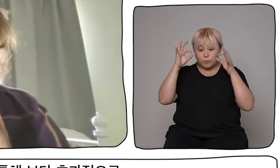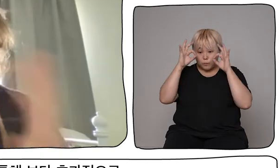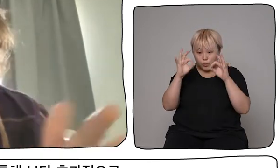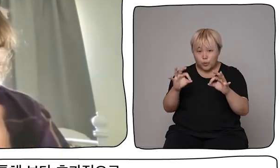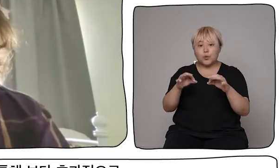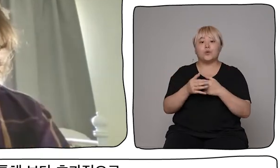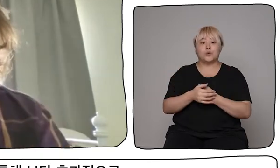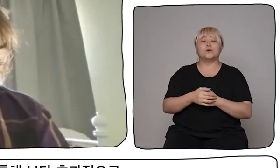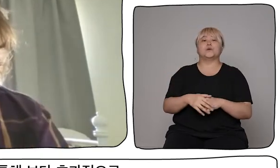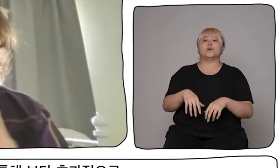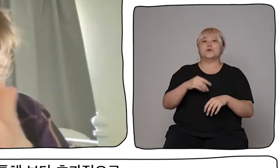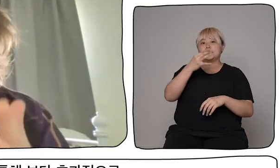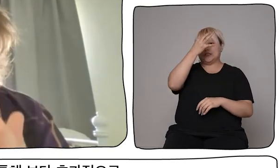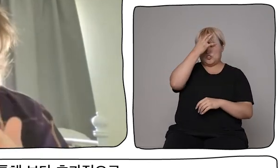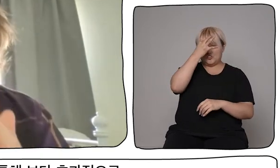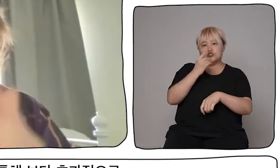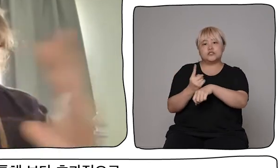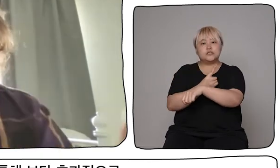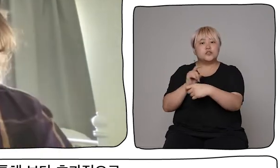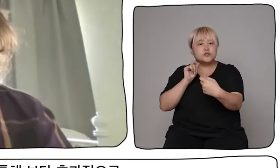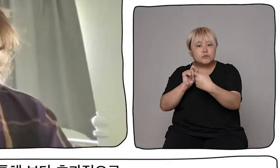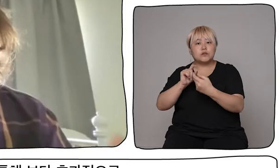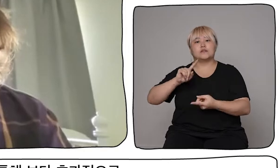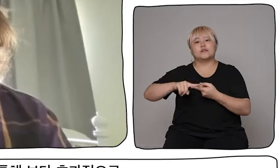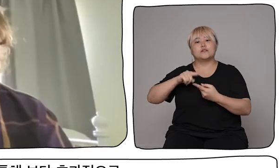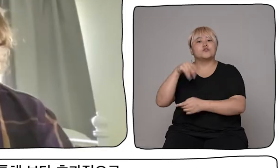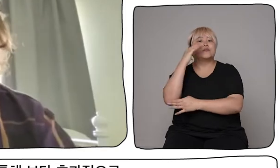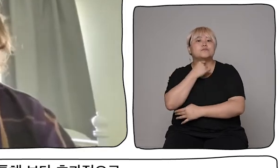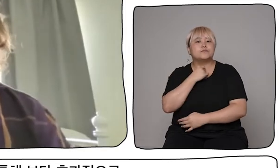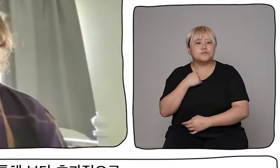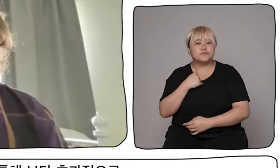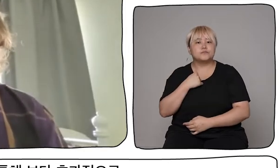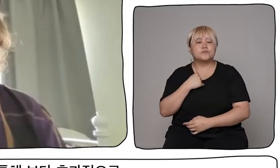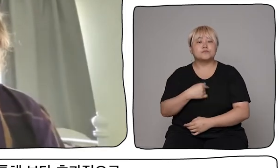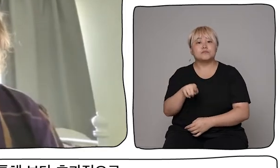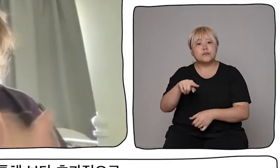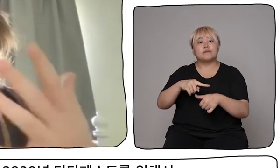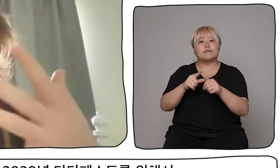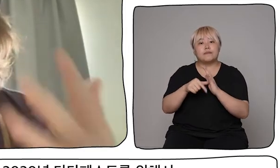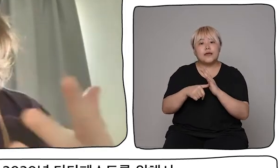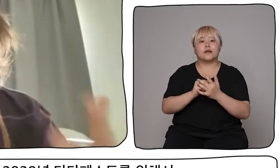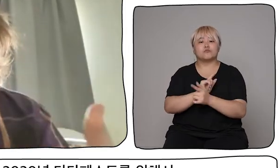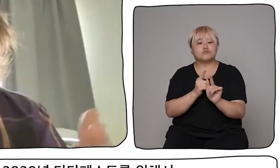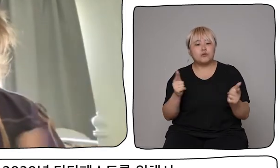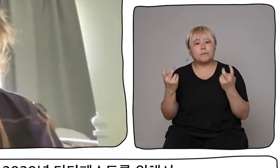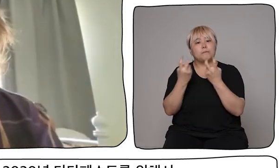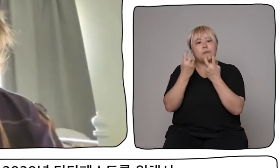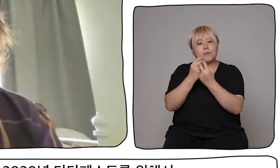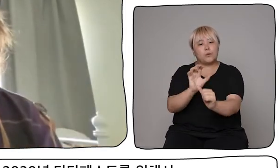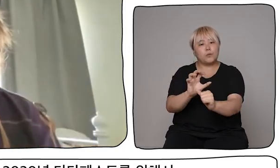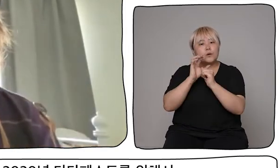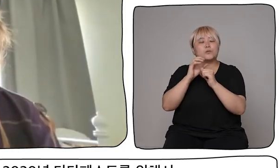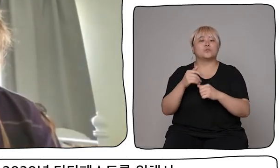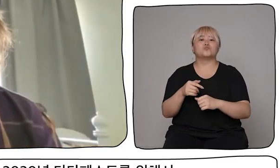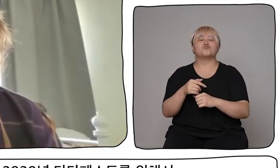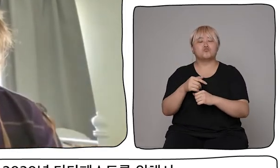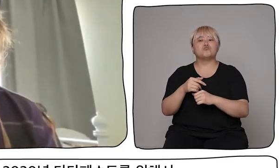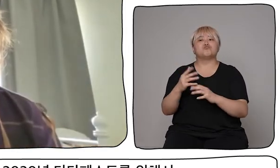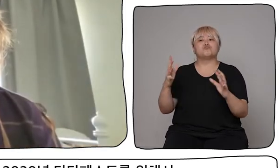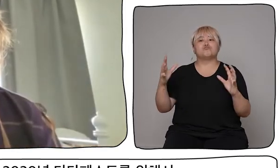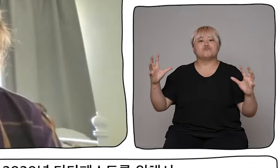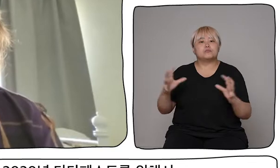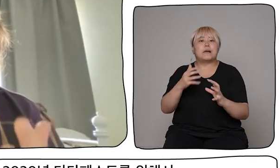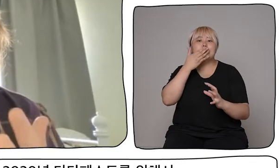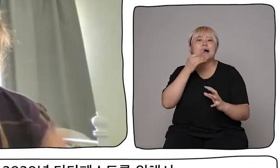much more effectively and in many more ways than it using it. We started making our work digitally accessible